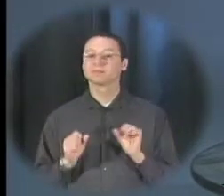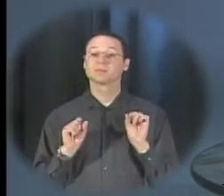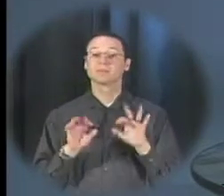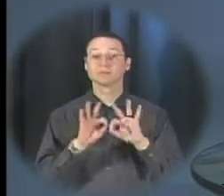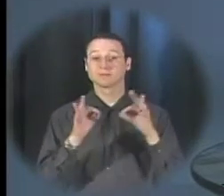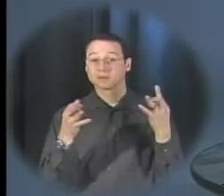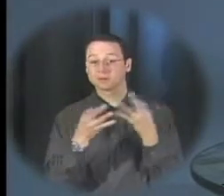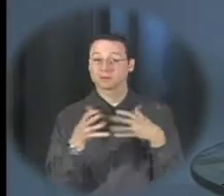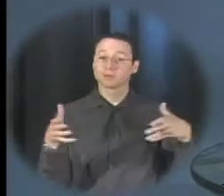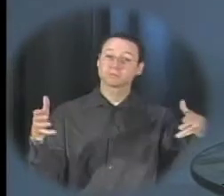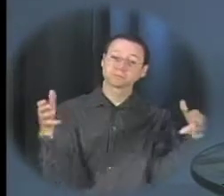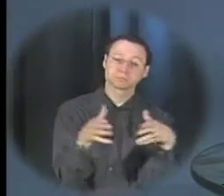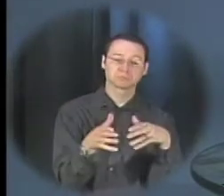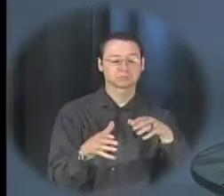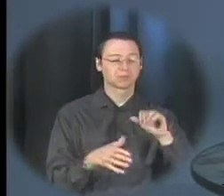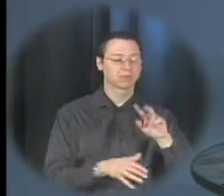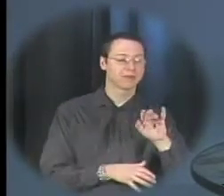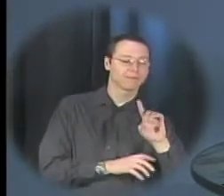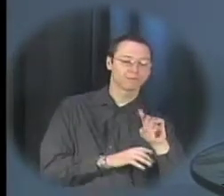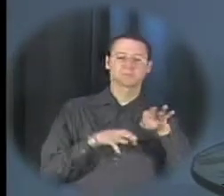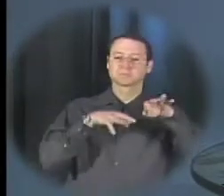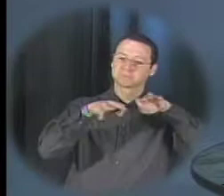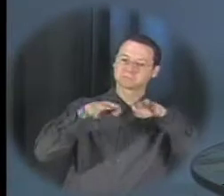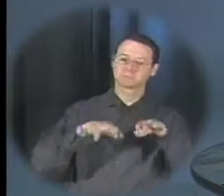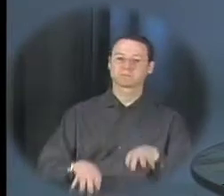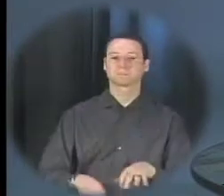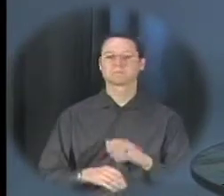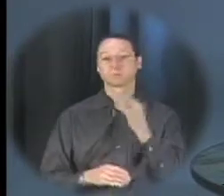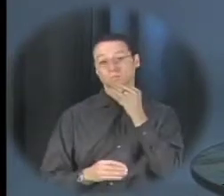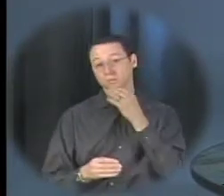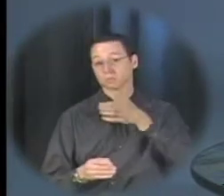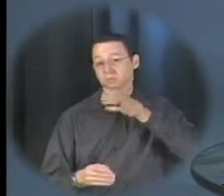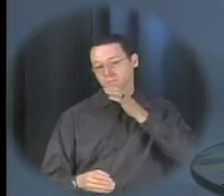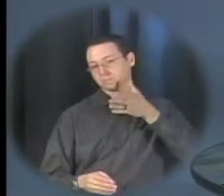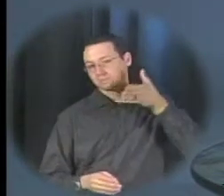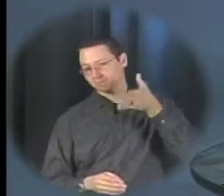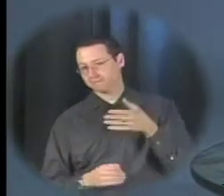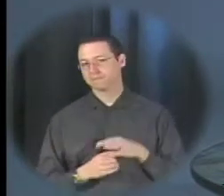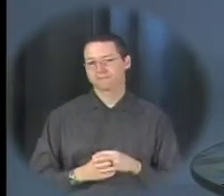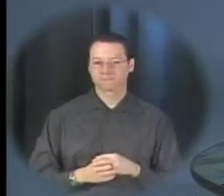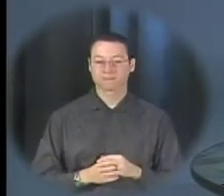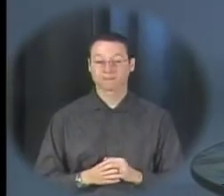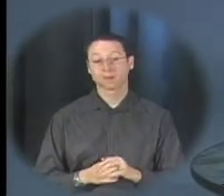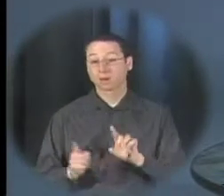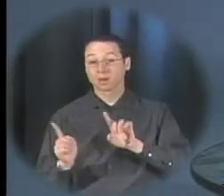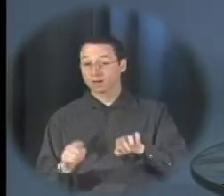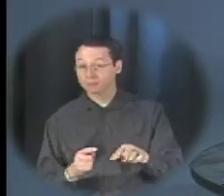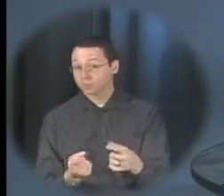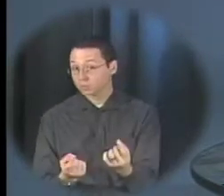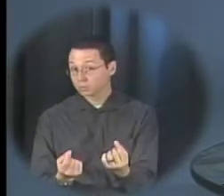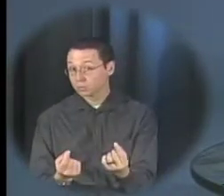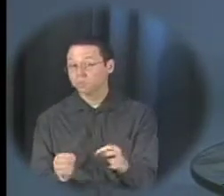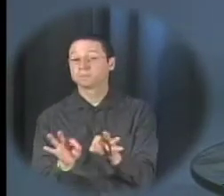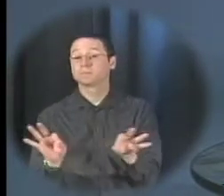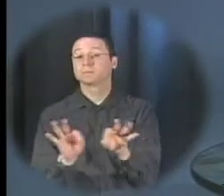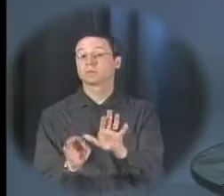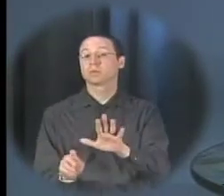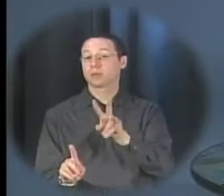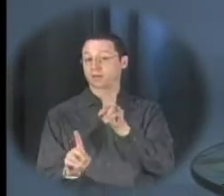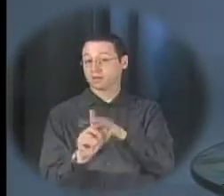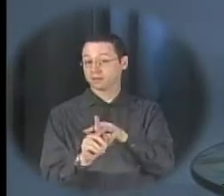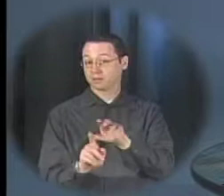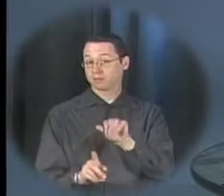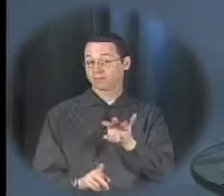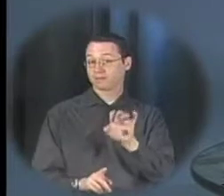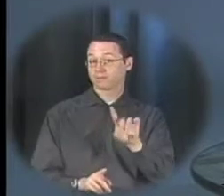to know our AVID program food and drinks will be provided to attend please be sure bring your complete AVID application